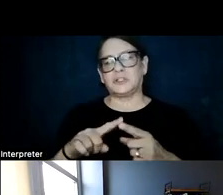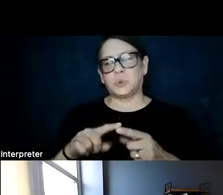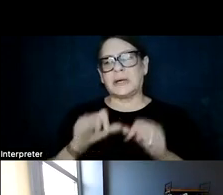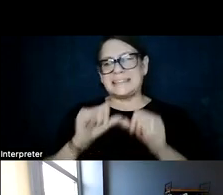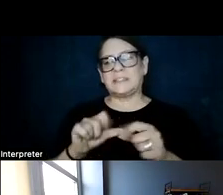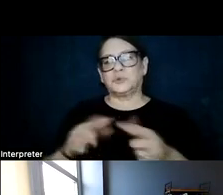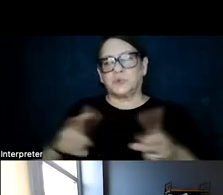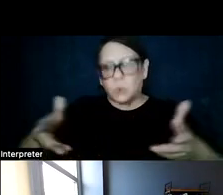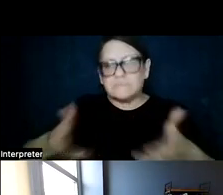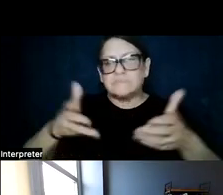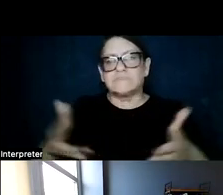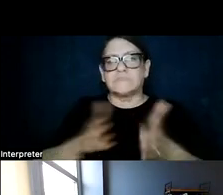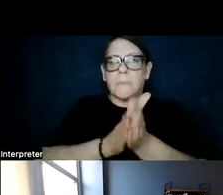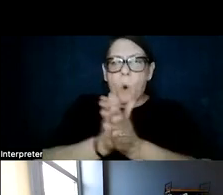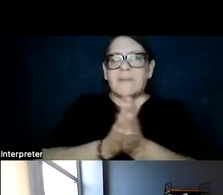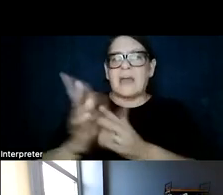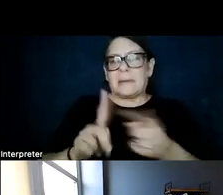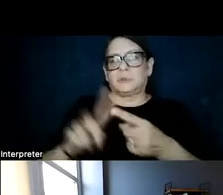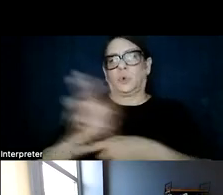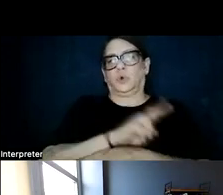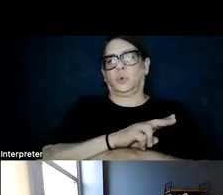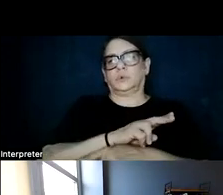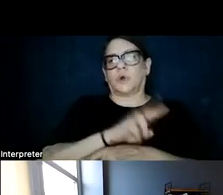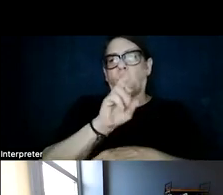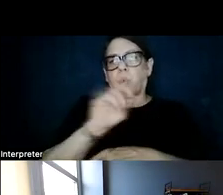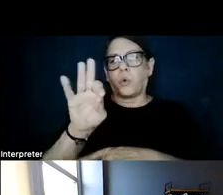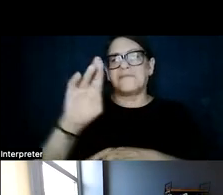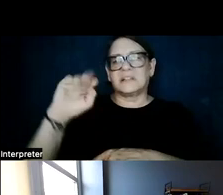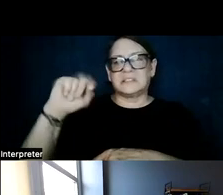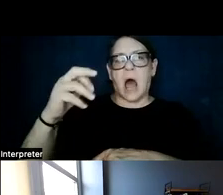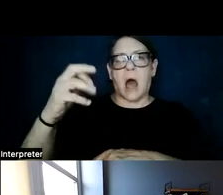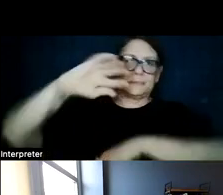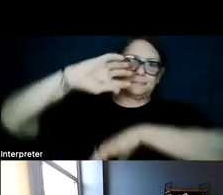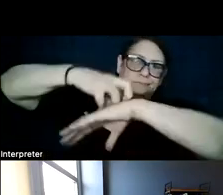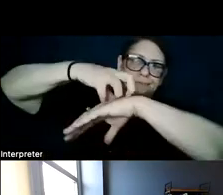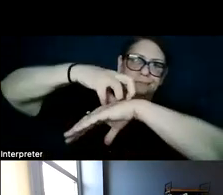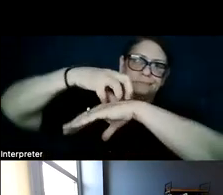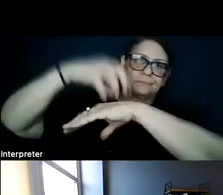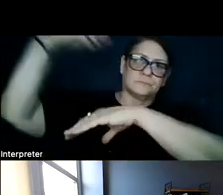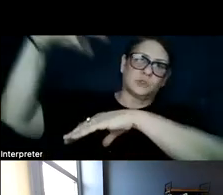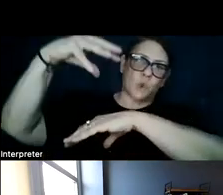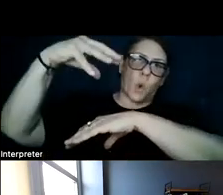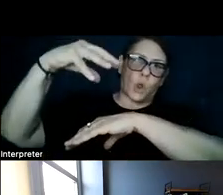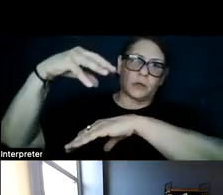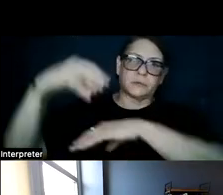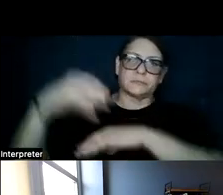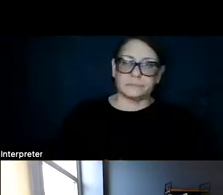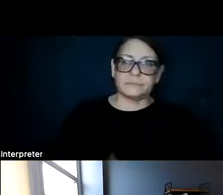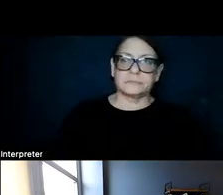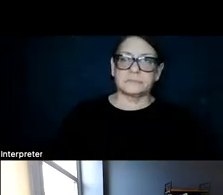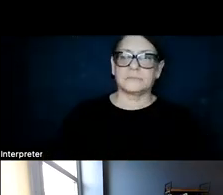solar because it is, on a levelized cost basis, about 300% more expensive.